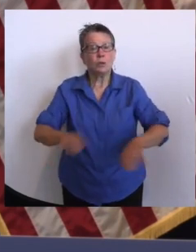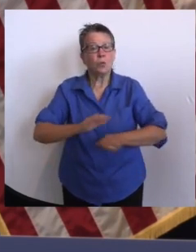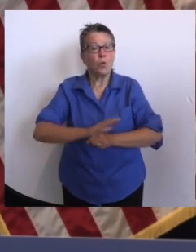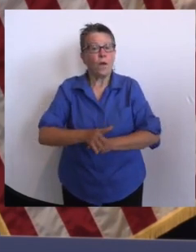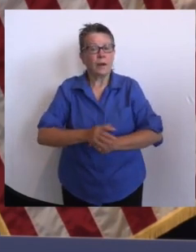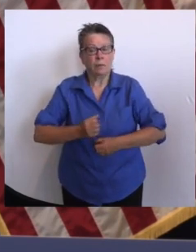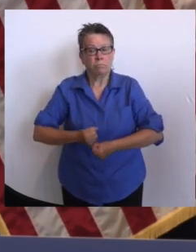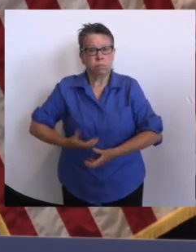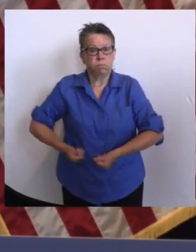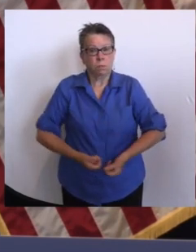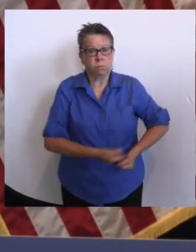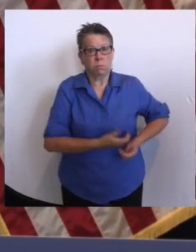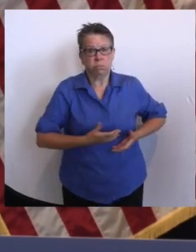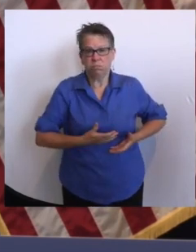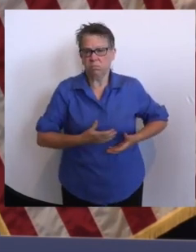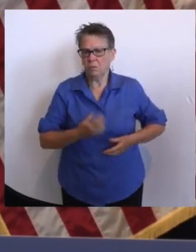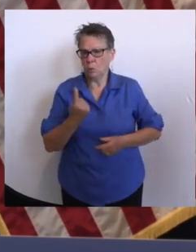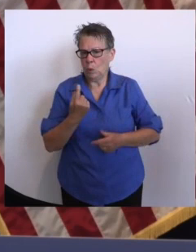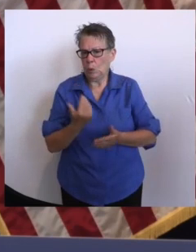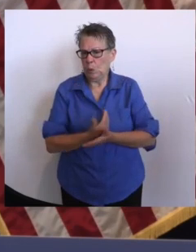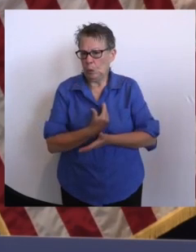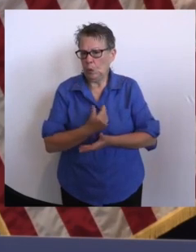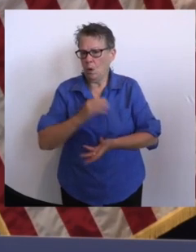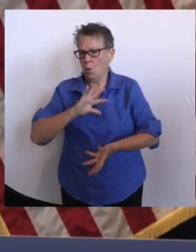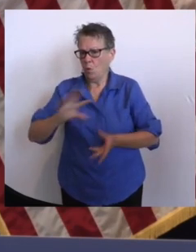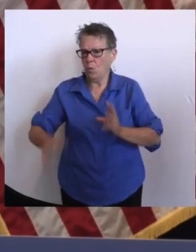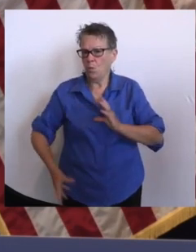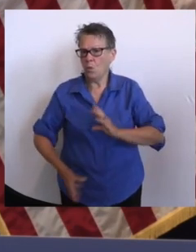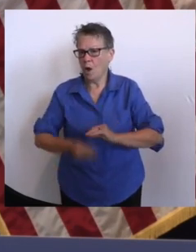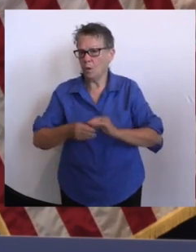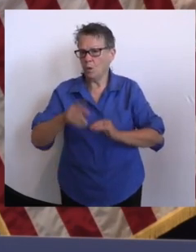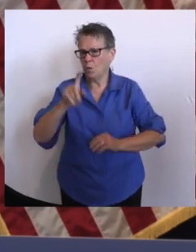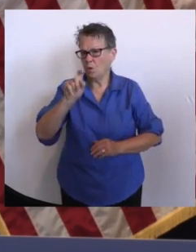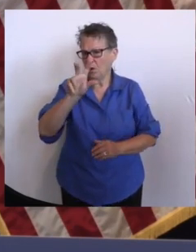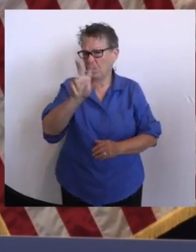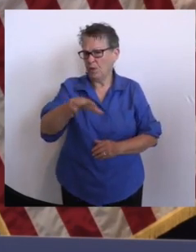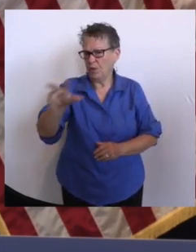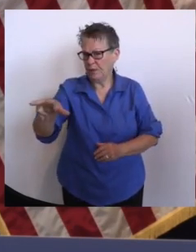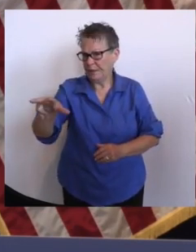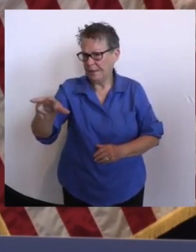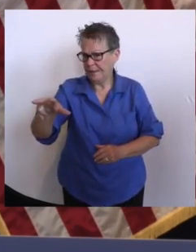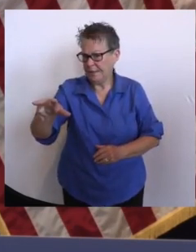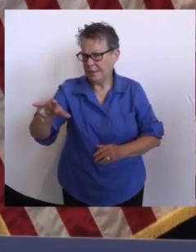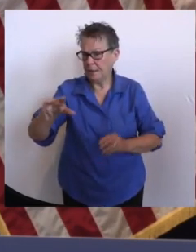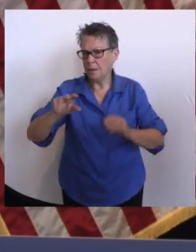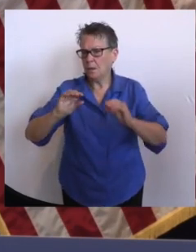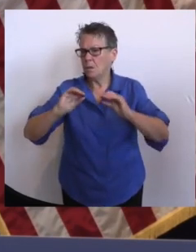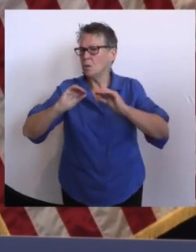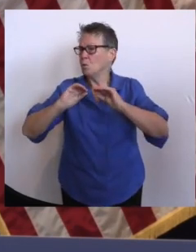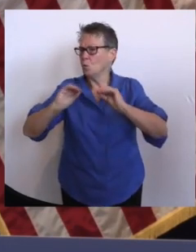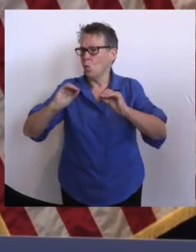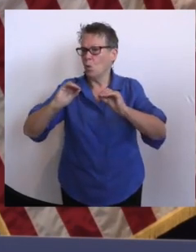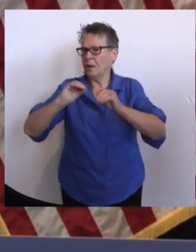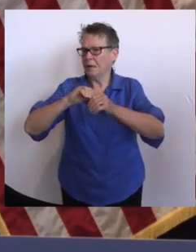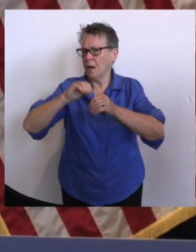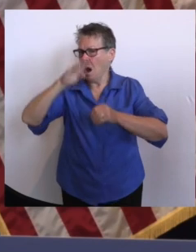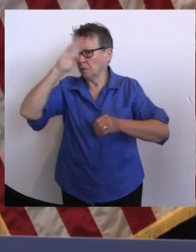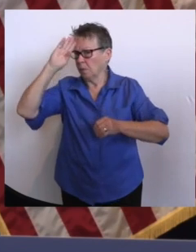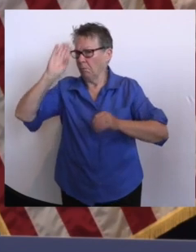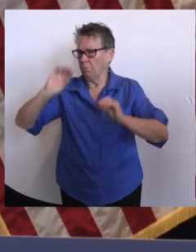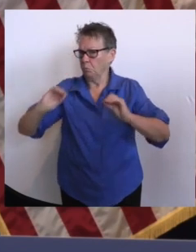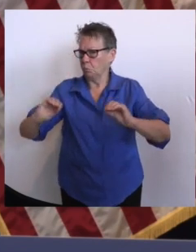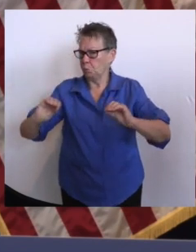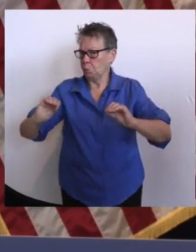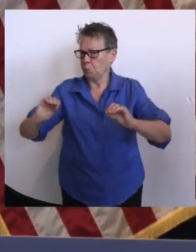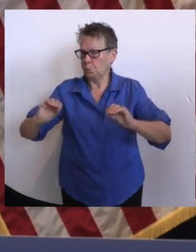cases in our state. None of these children are currently hospitalized. At the state veterans homes, there has